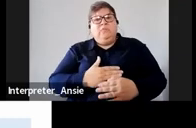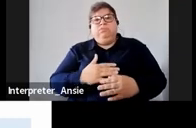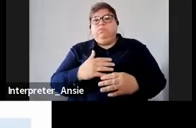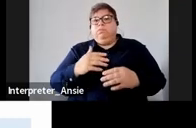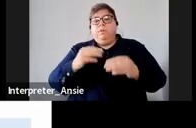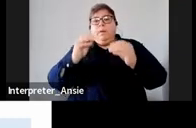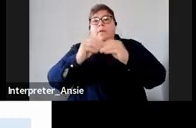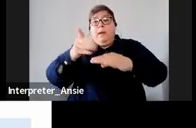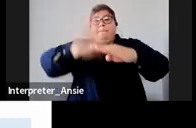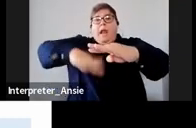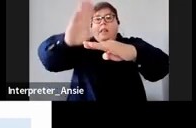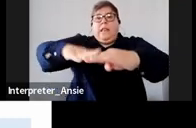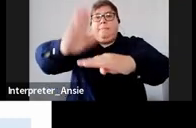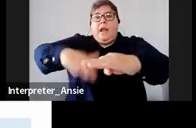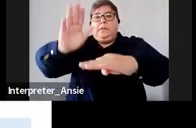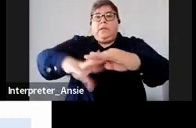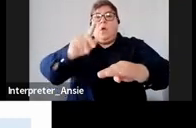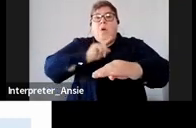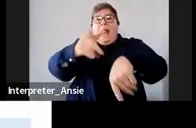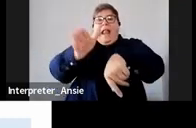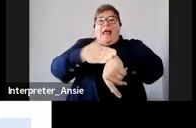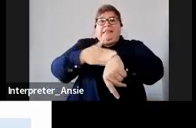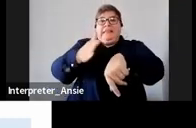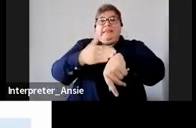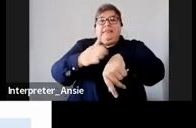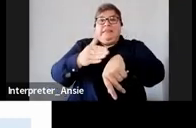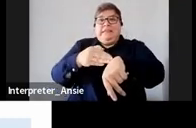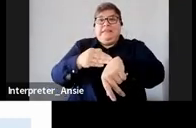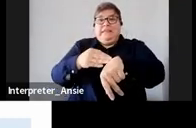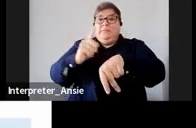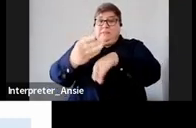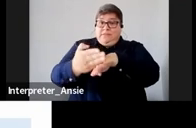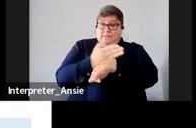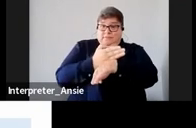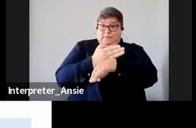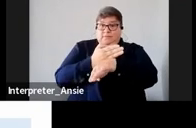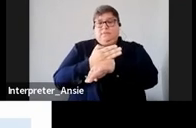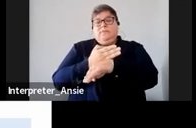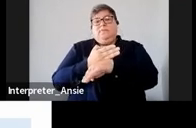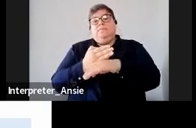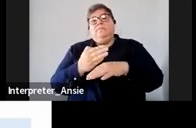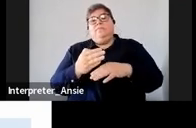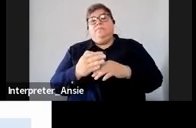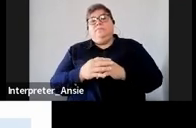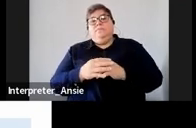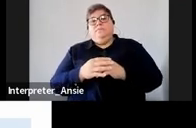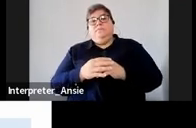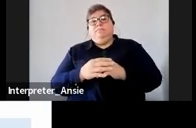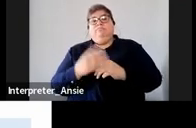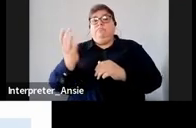penalties on you to say that you submitted your tax return late on the employer reconcilations we talk of EMP